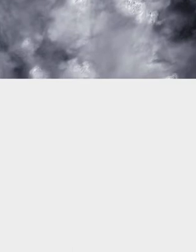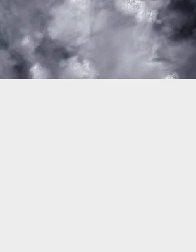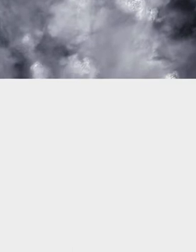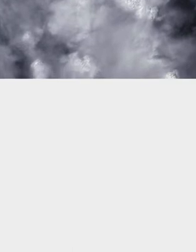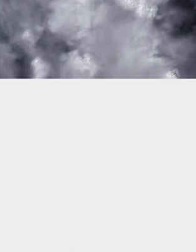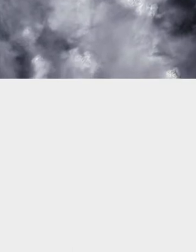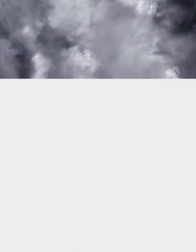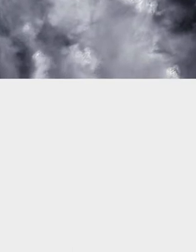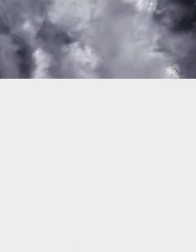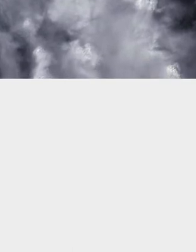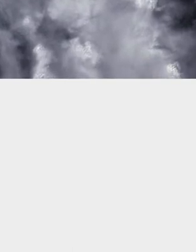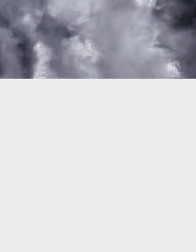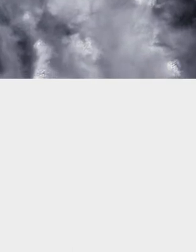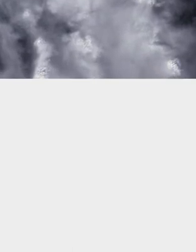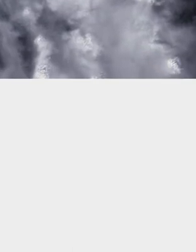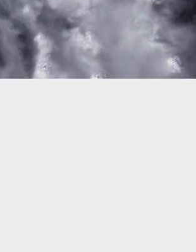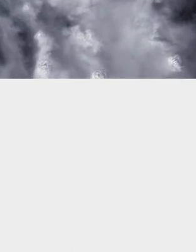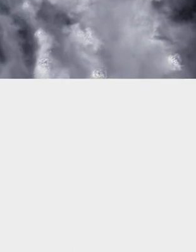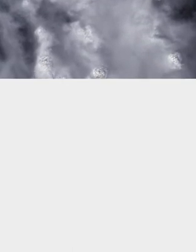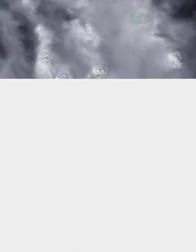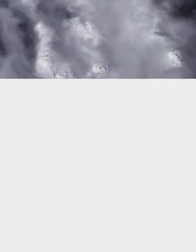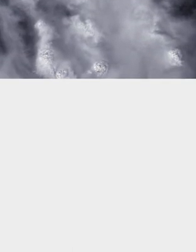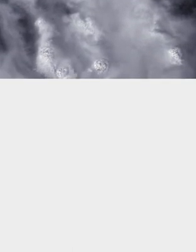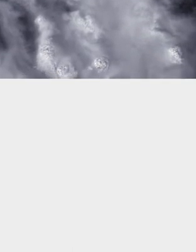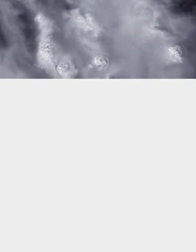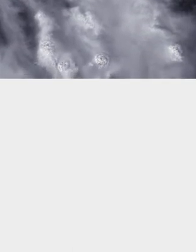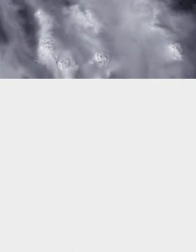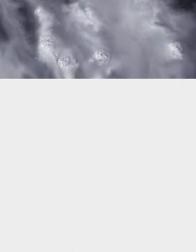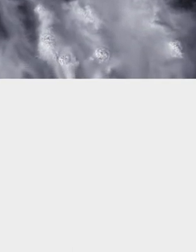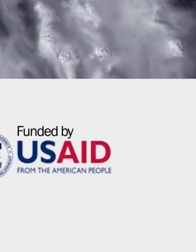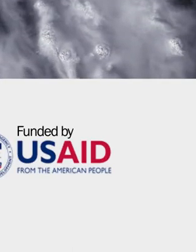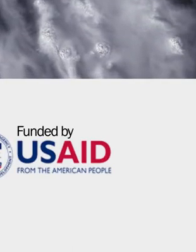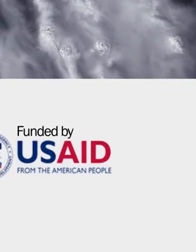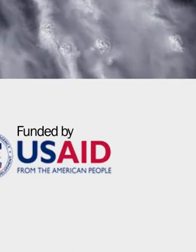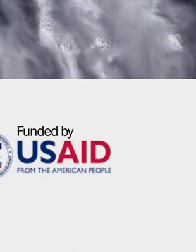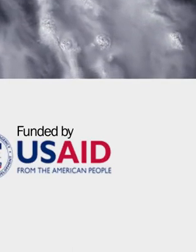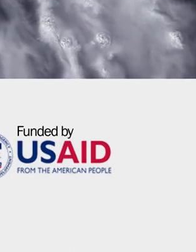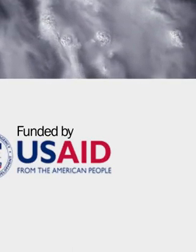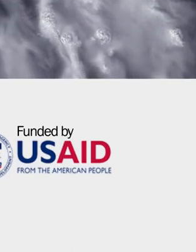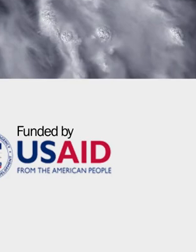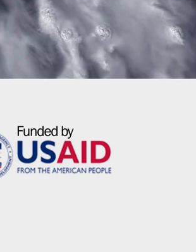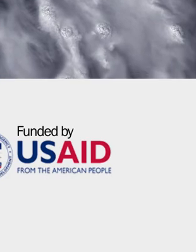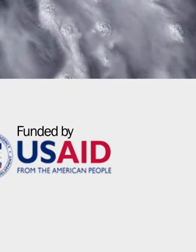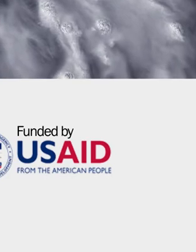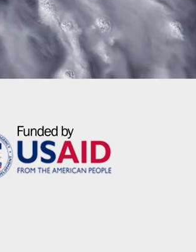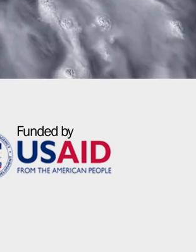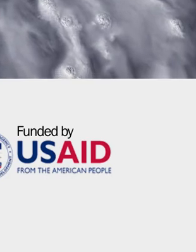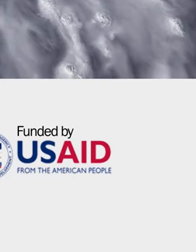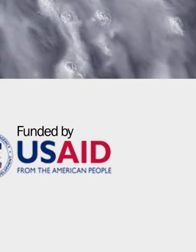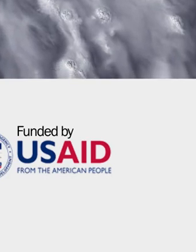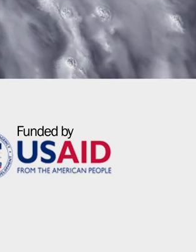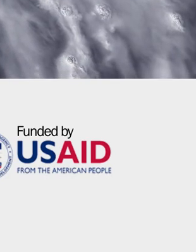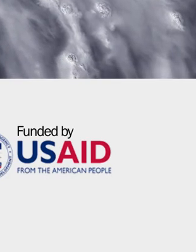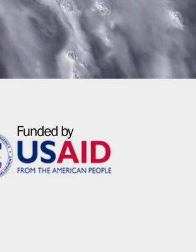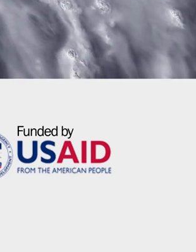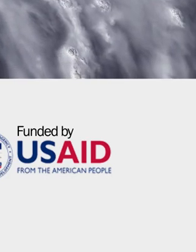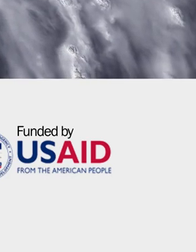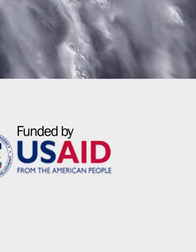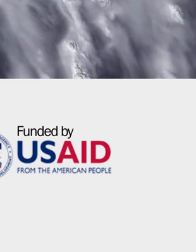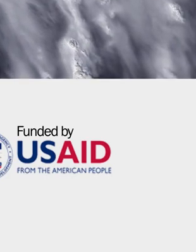South District Disaster Preparedness Committee and NEMO and funded by the USAID Office of Foreign Disaster Assistance.